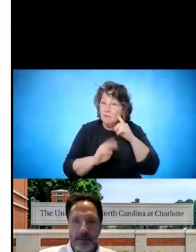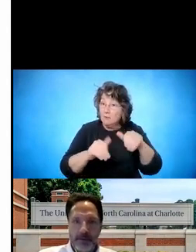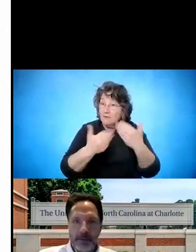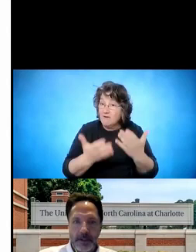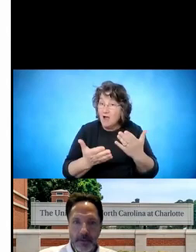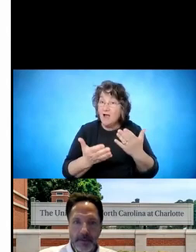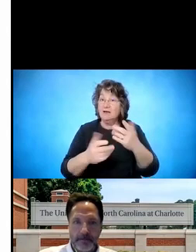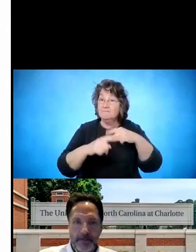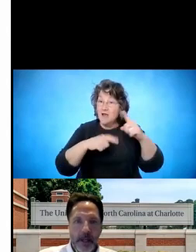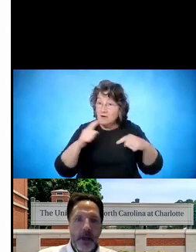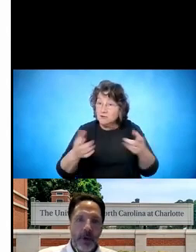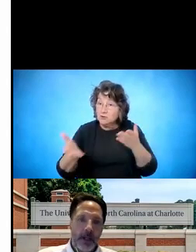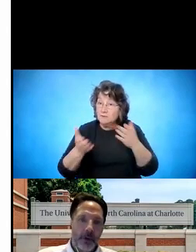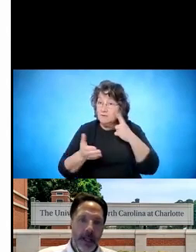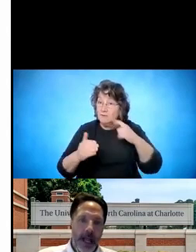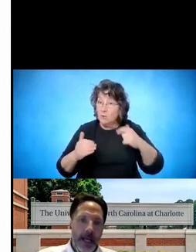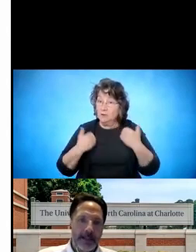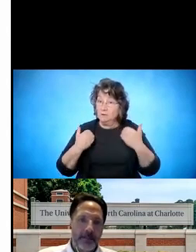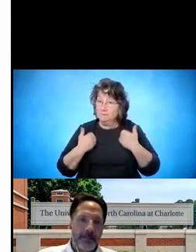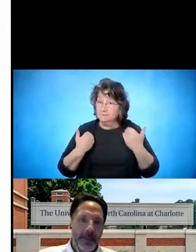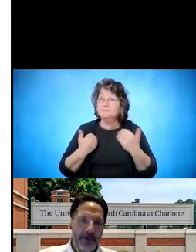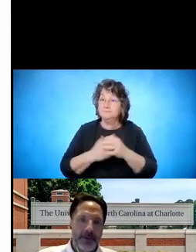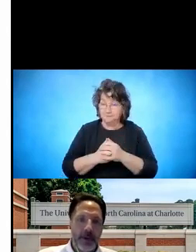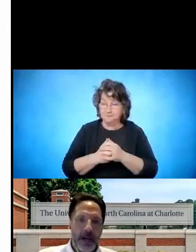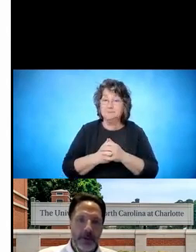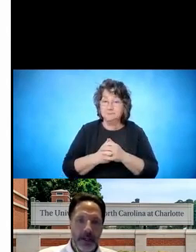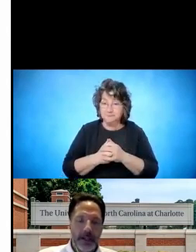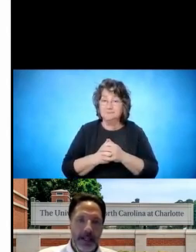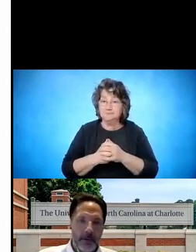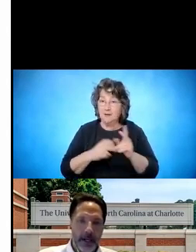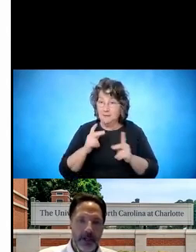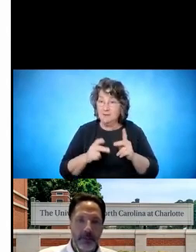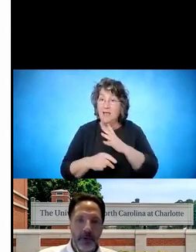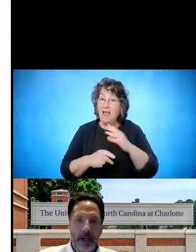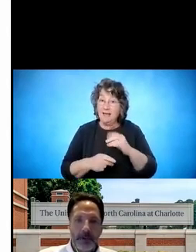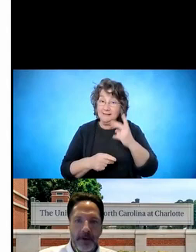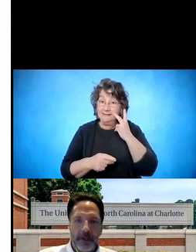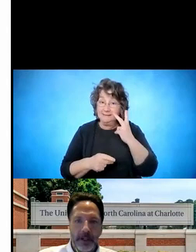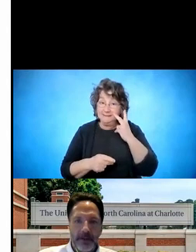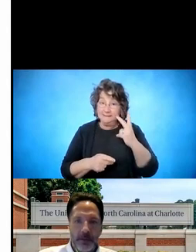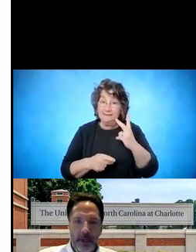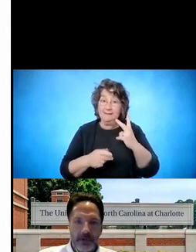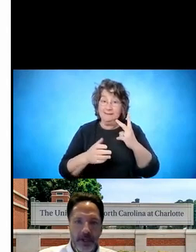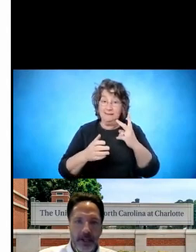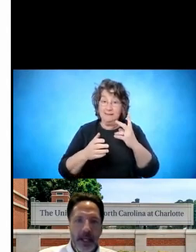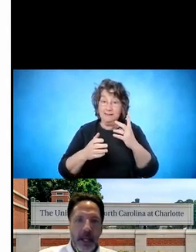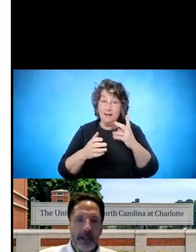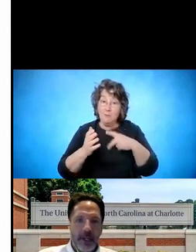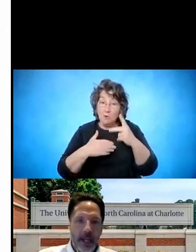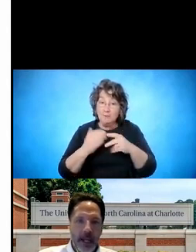for students and youth. We're going to look at some issues surrounding collaboration and program development and evaluation,